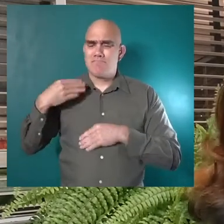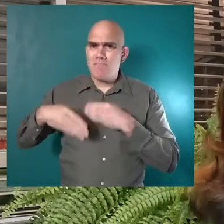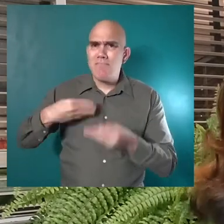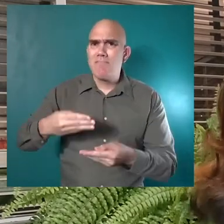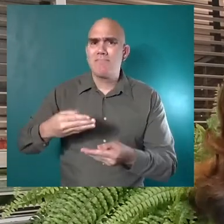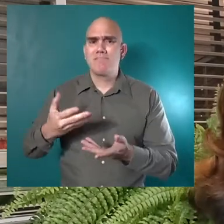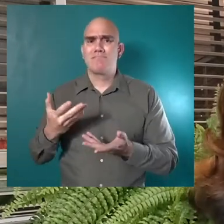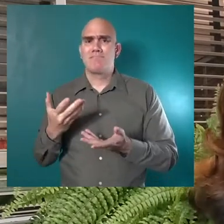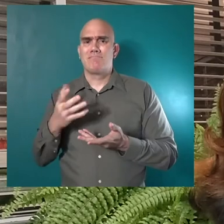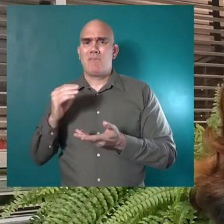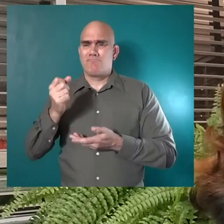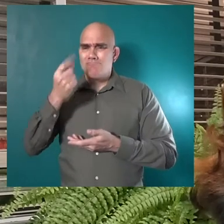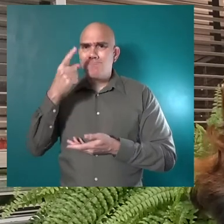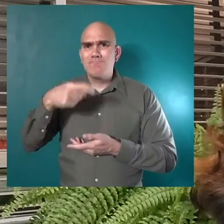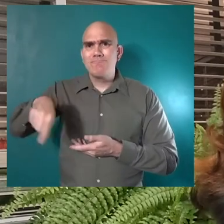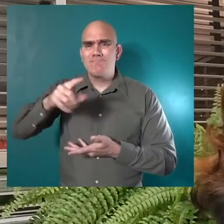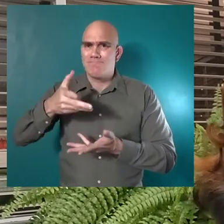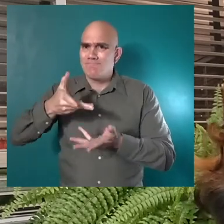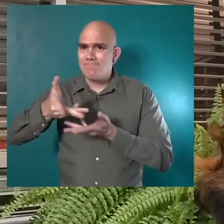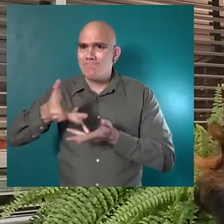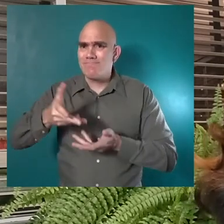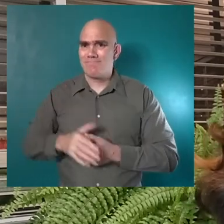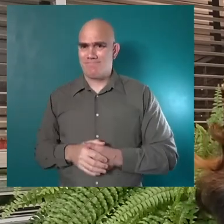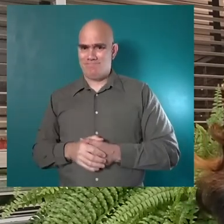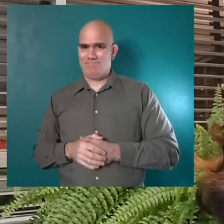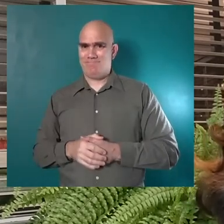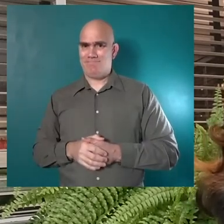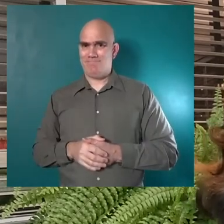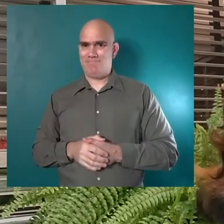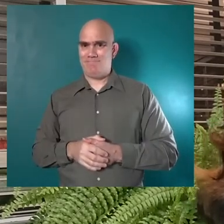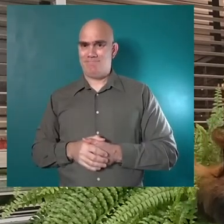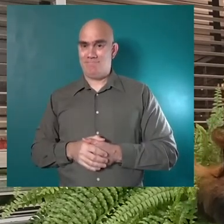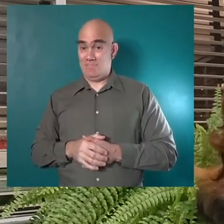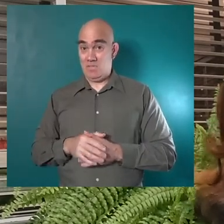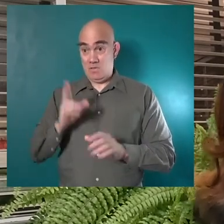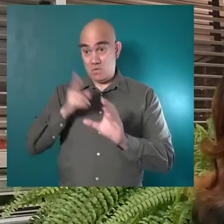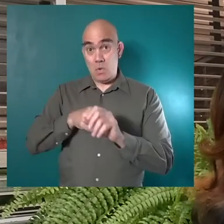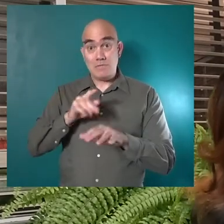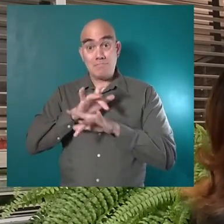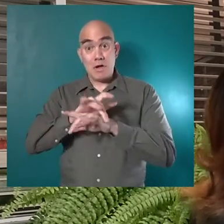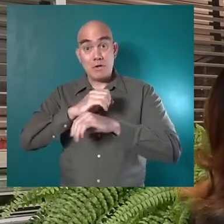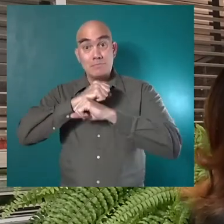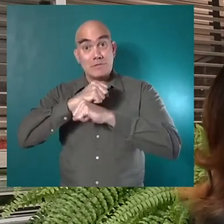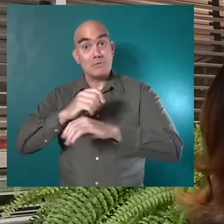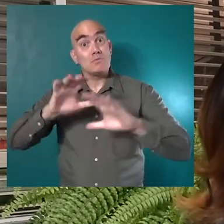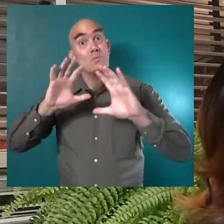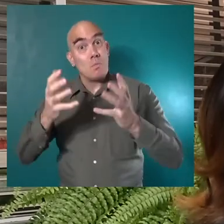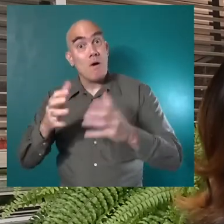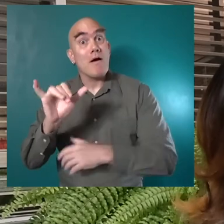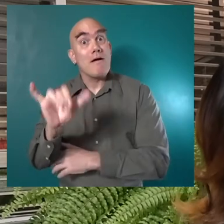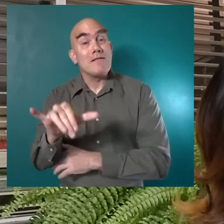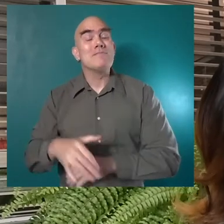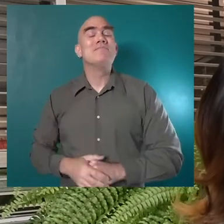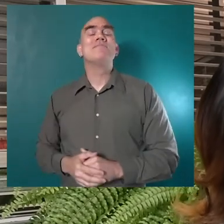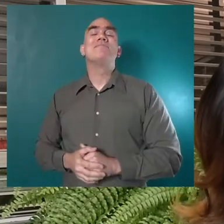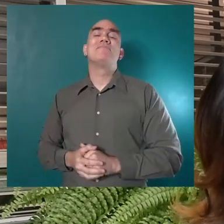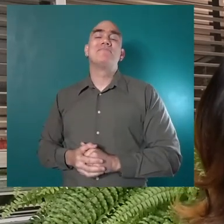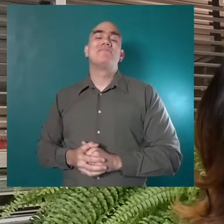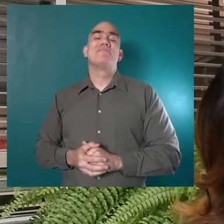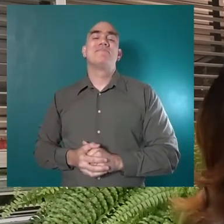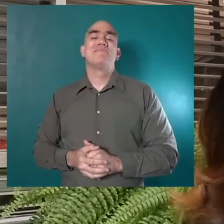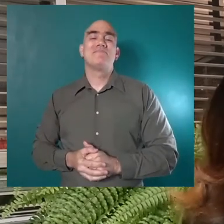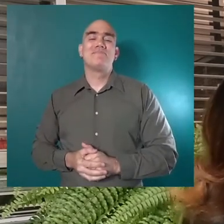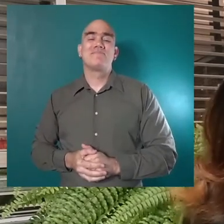to be kind and to understand them. Join the spider protection squad.